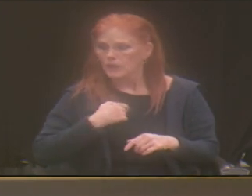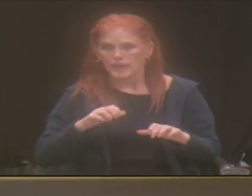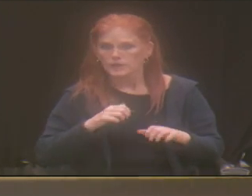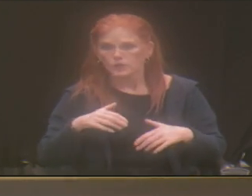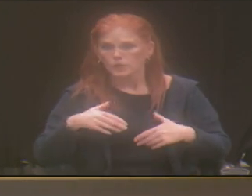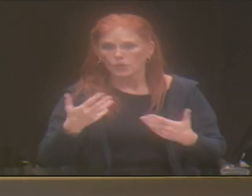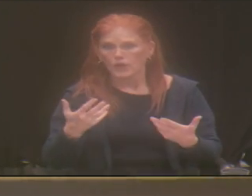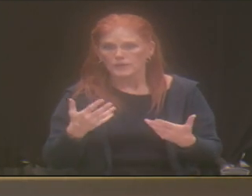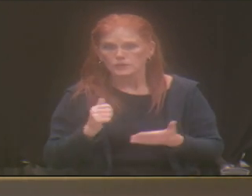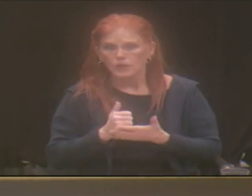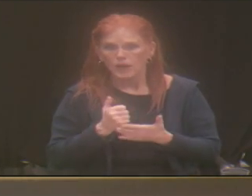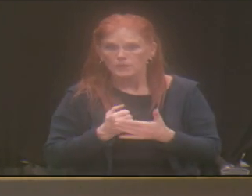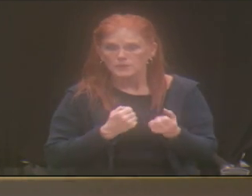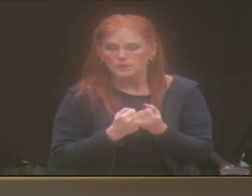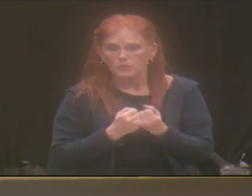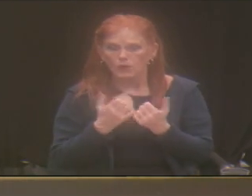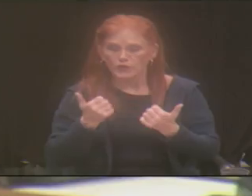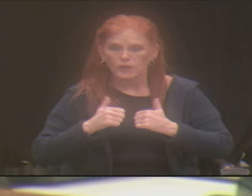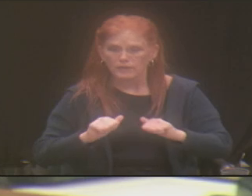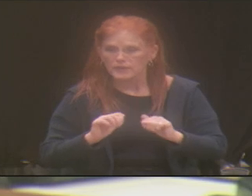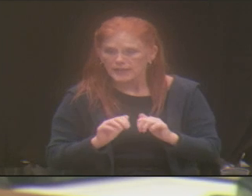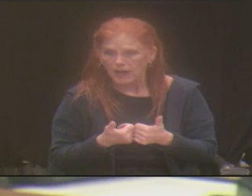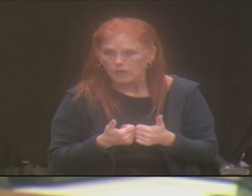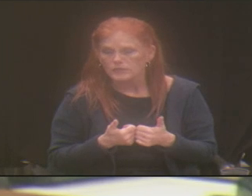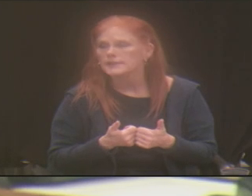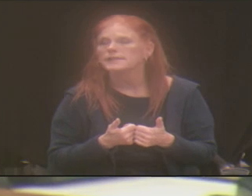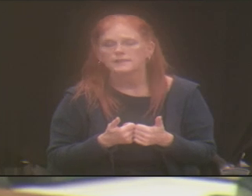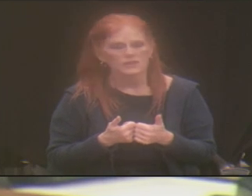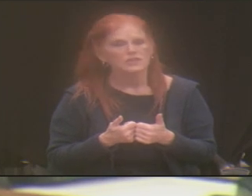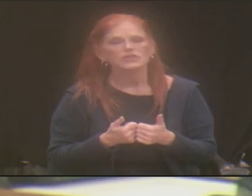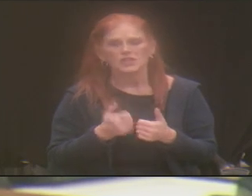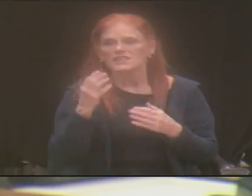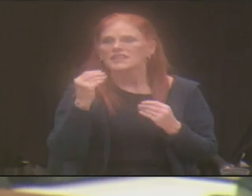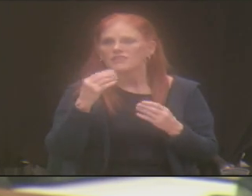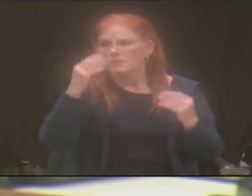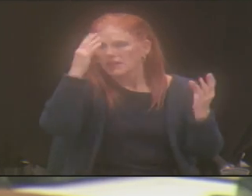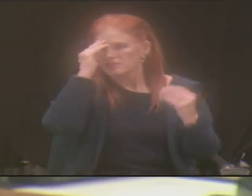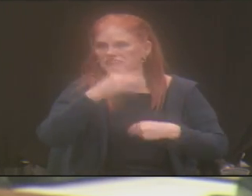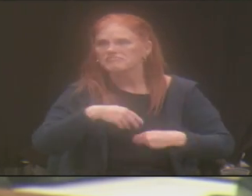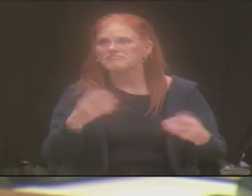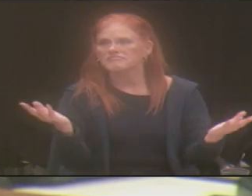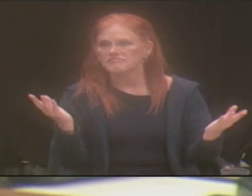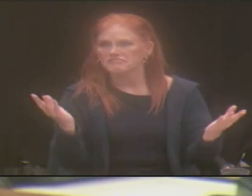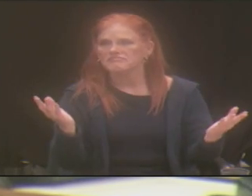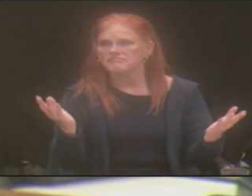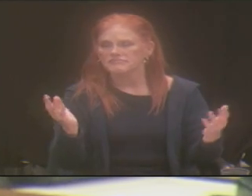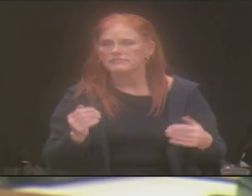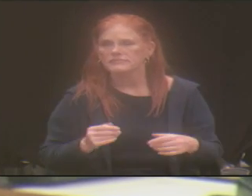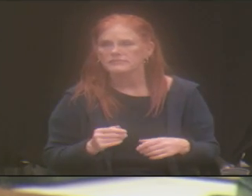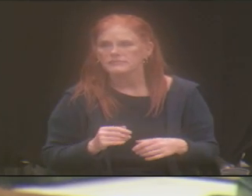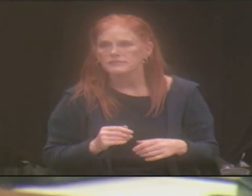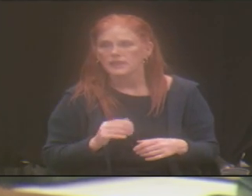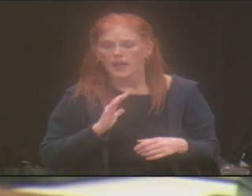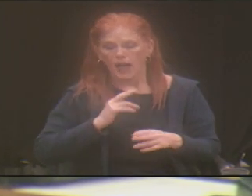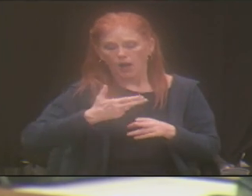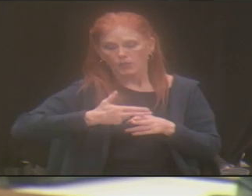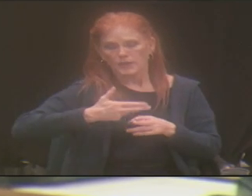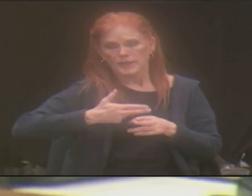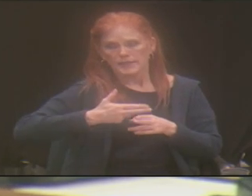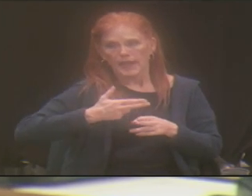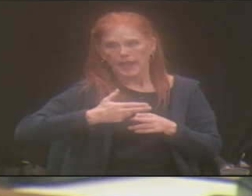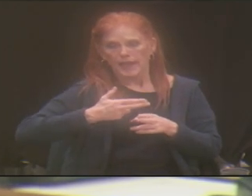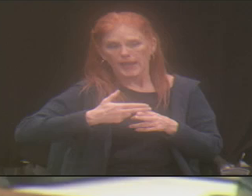support your efforts? Help getting the word out. Help taking our name to